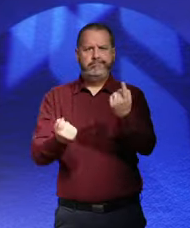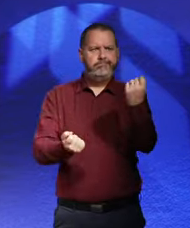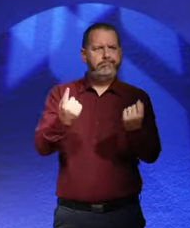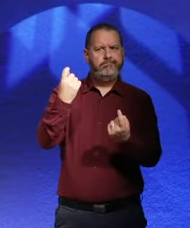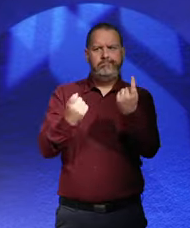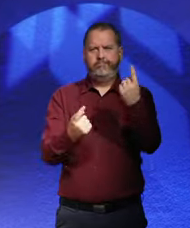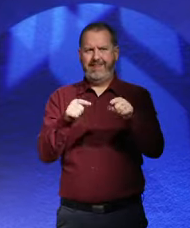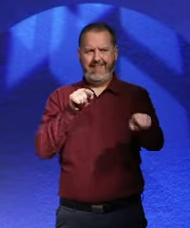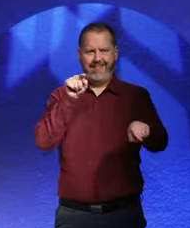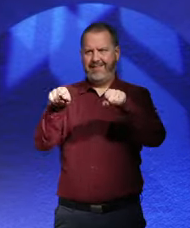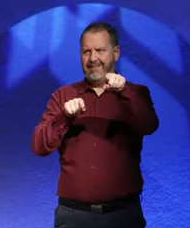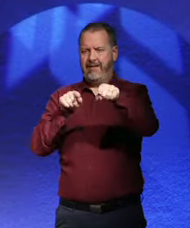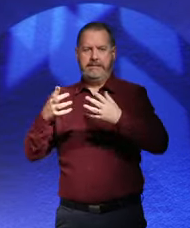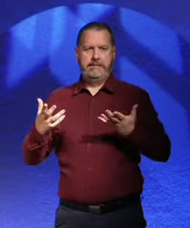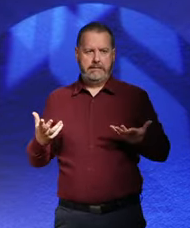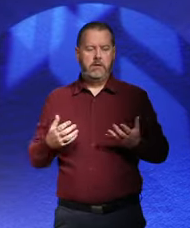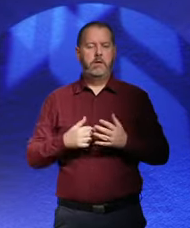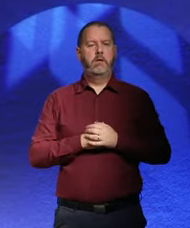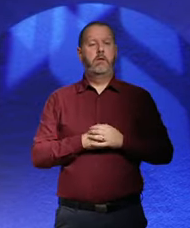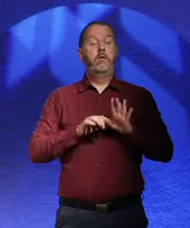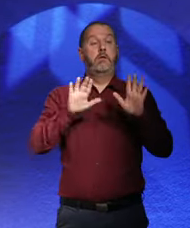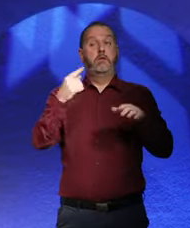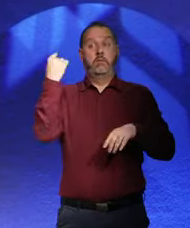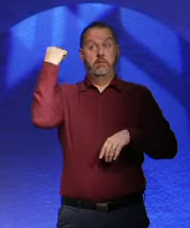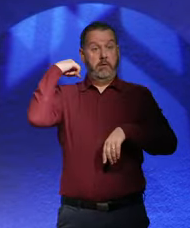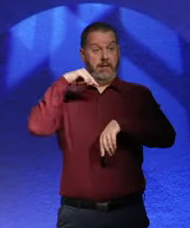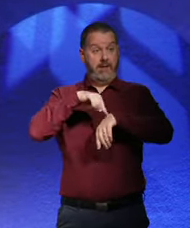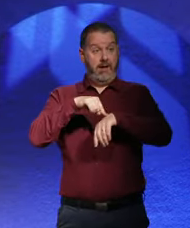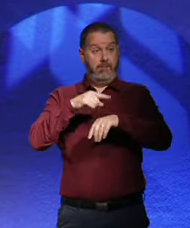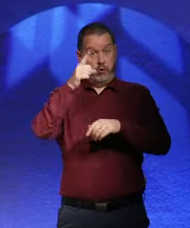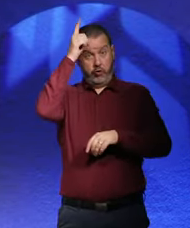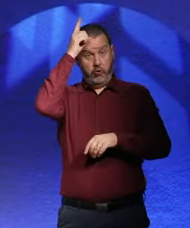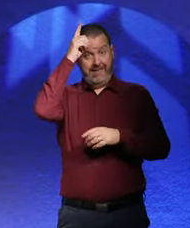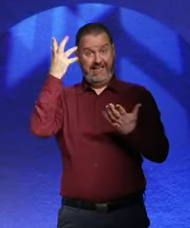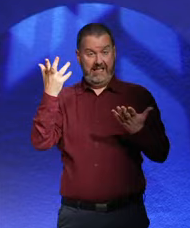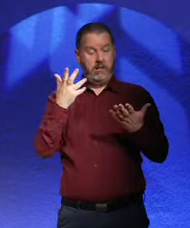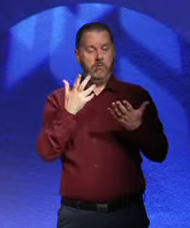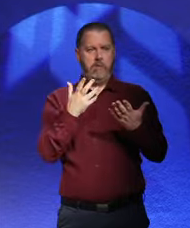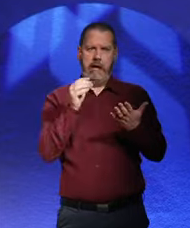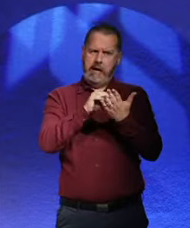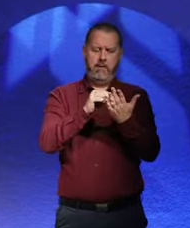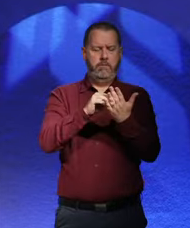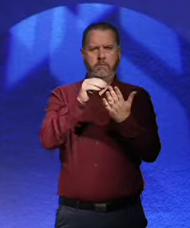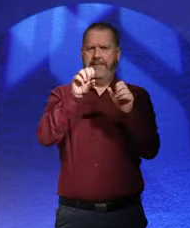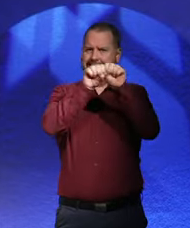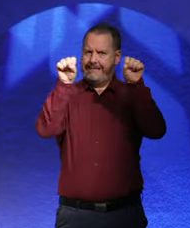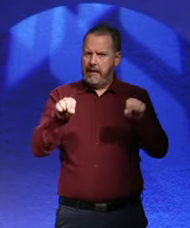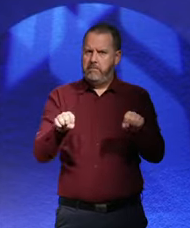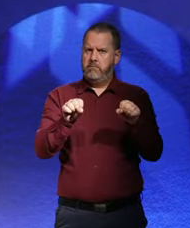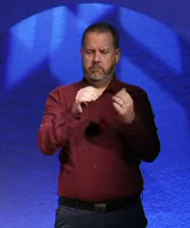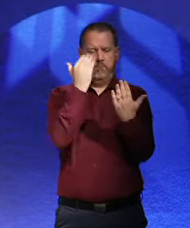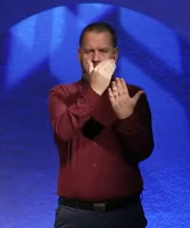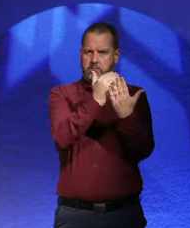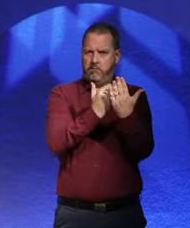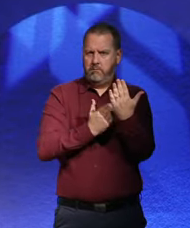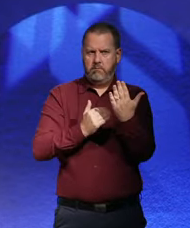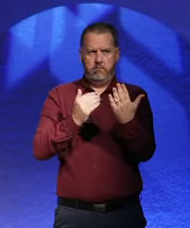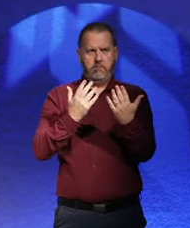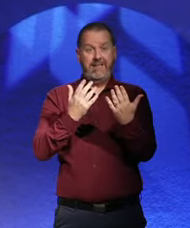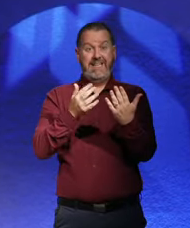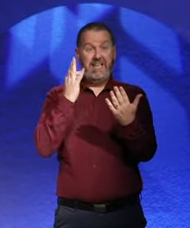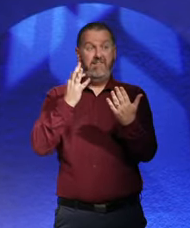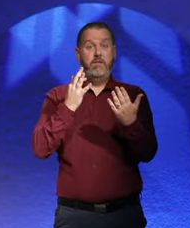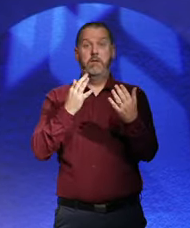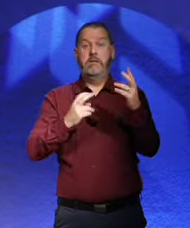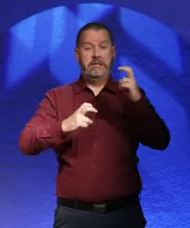strike. And the point is that no one will negotiate. Well, the Weimar Constitution made it mandatory